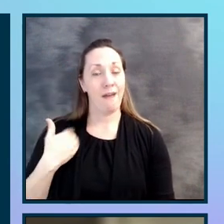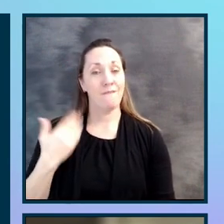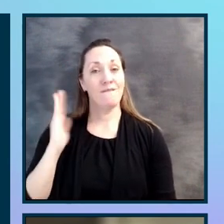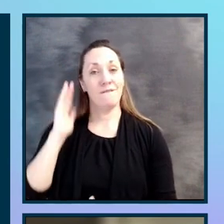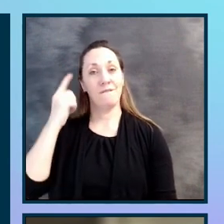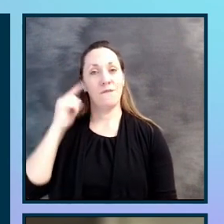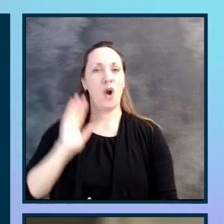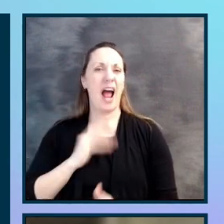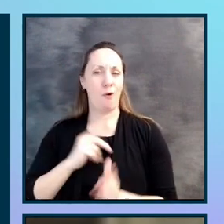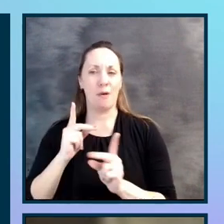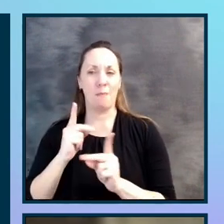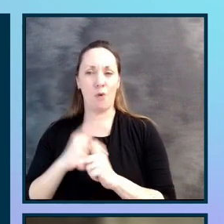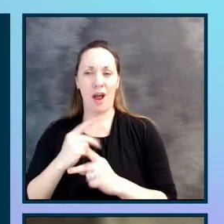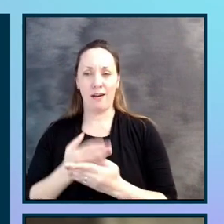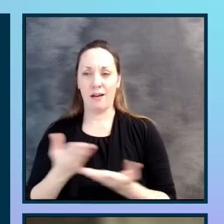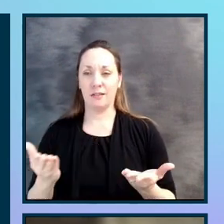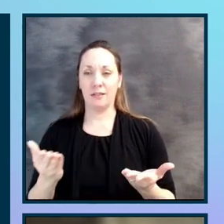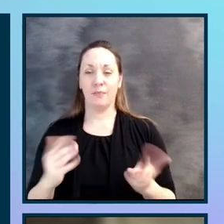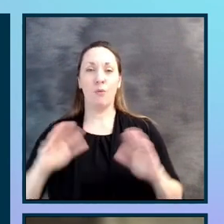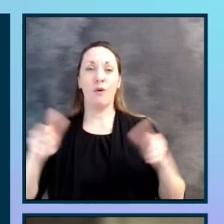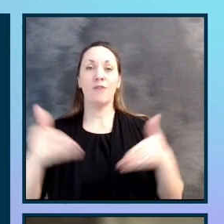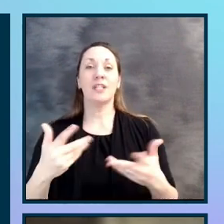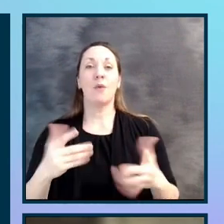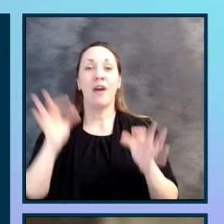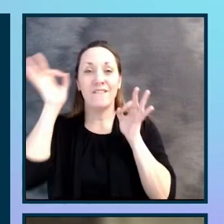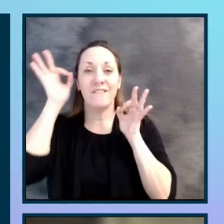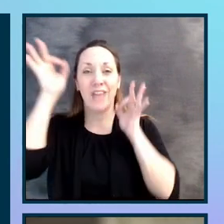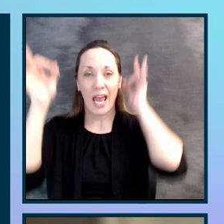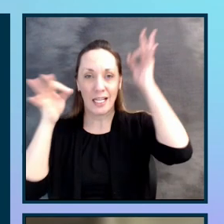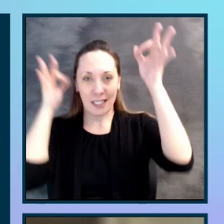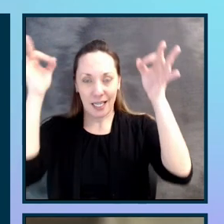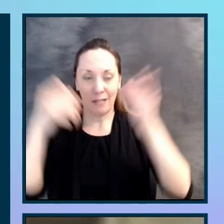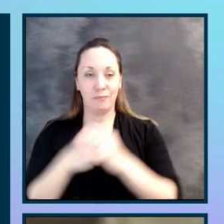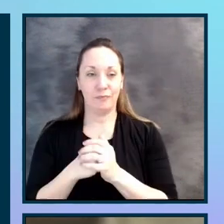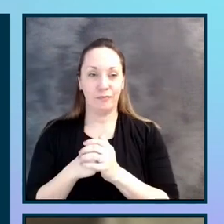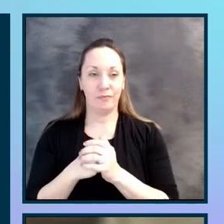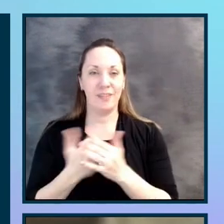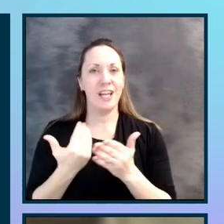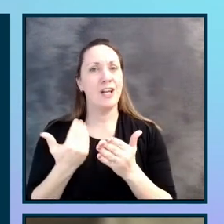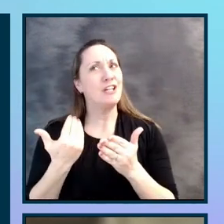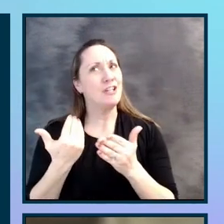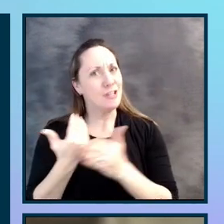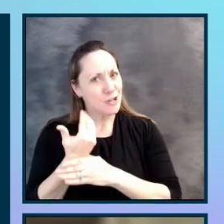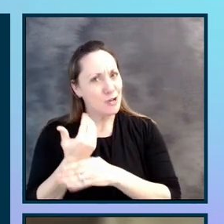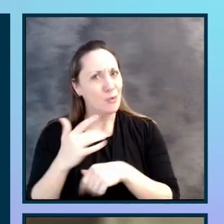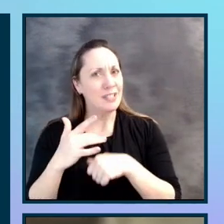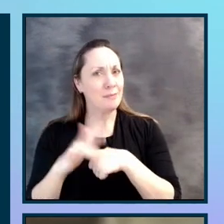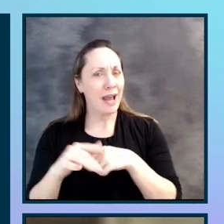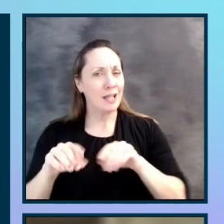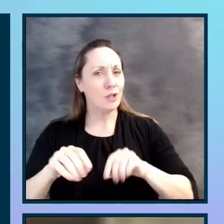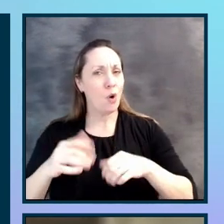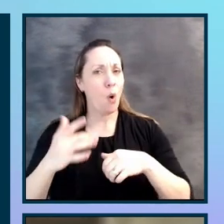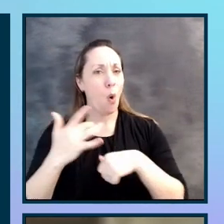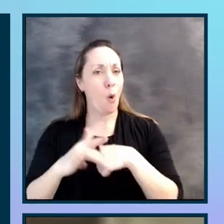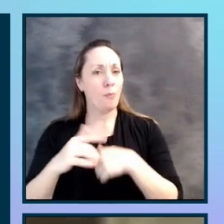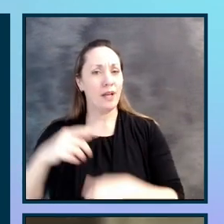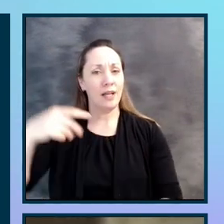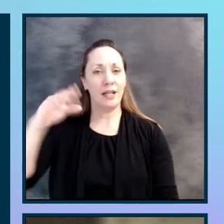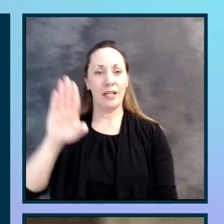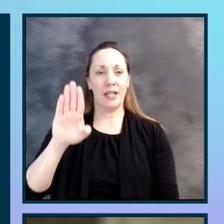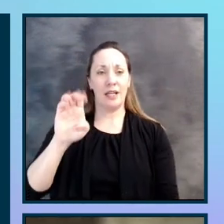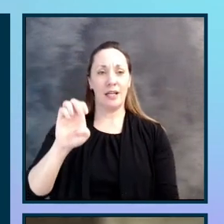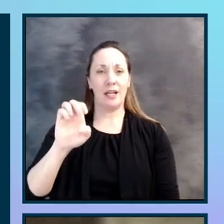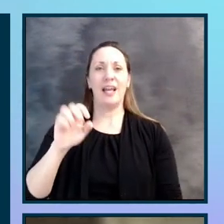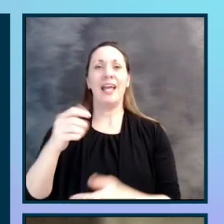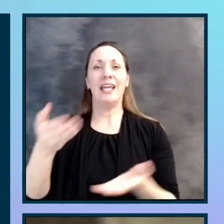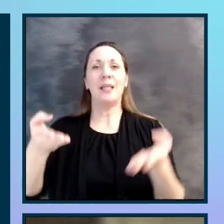products is we're really focused on fantasy. A new space that's opened up in the last couple of years is bedding, which we care about, we're trying to figure out